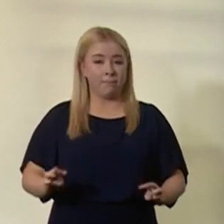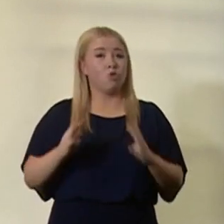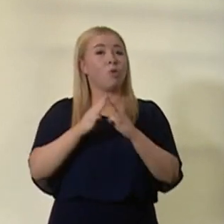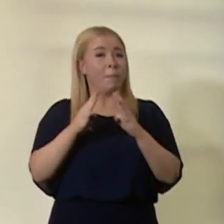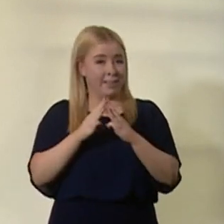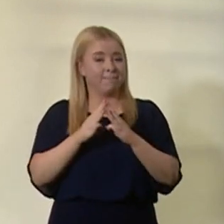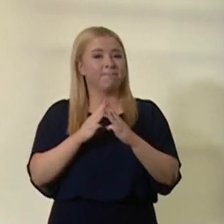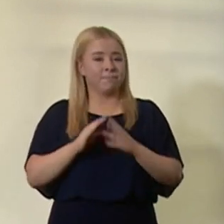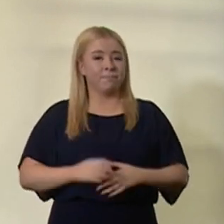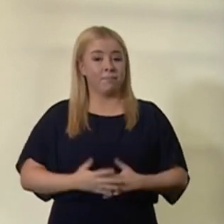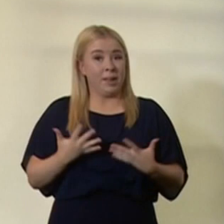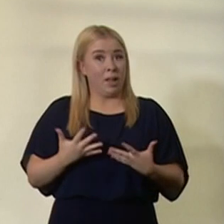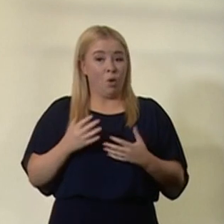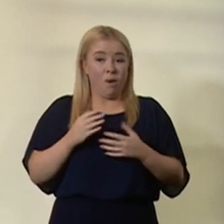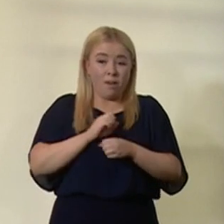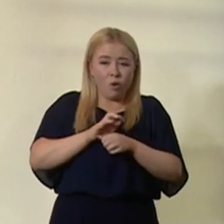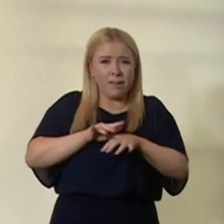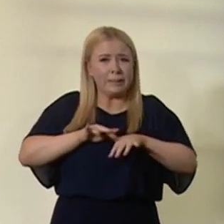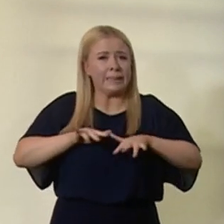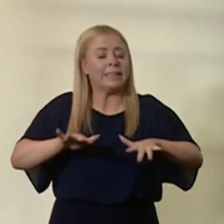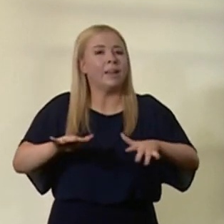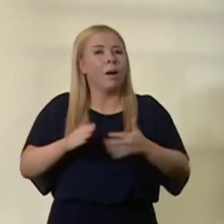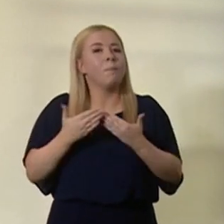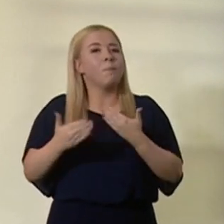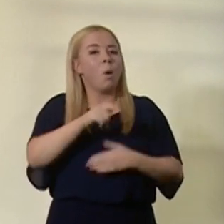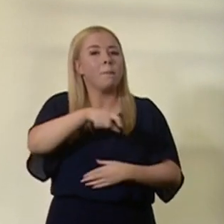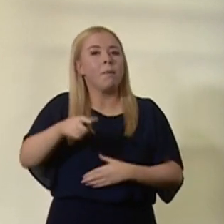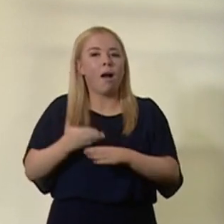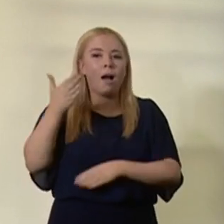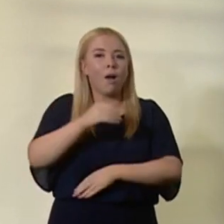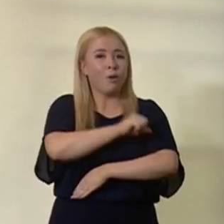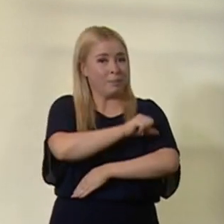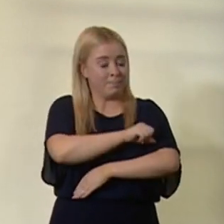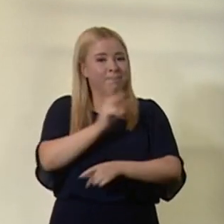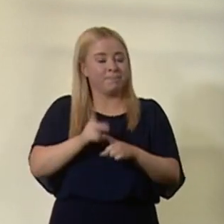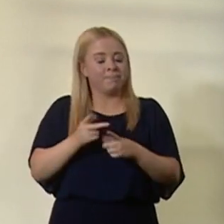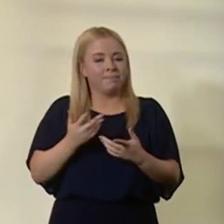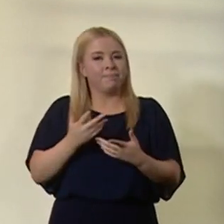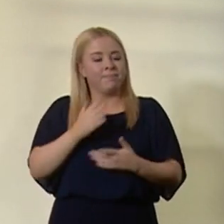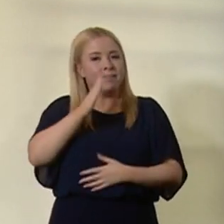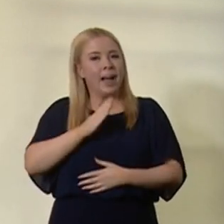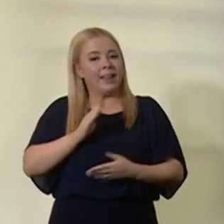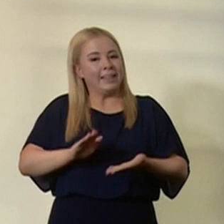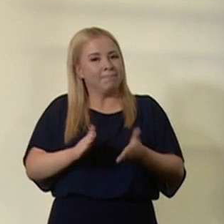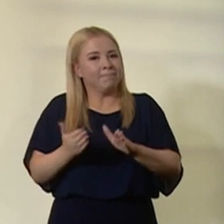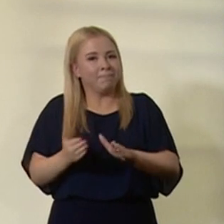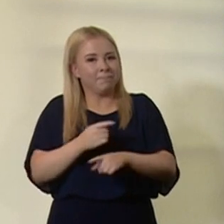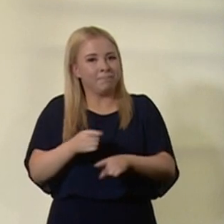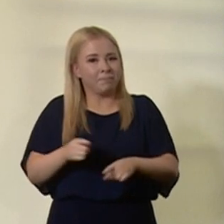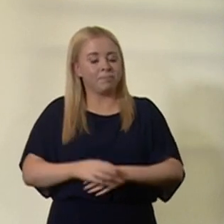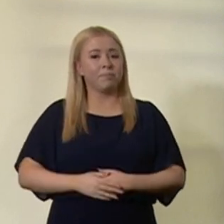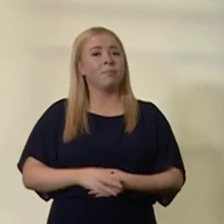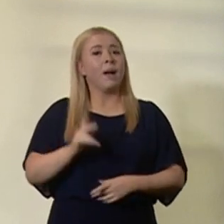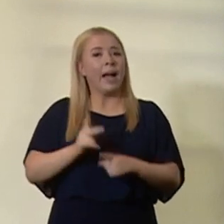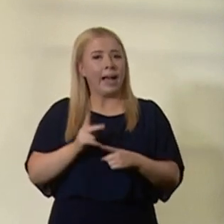And as the virus spreads, more people are being admitted to hospital again and sadly dying. So we are